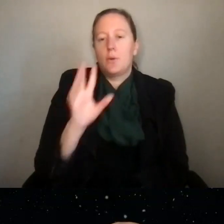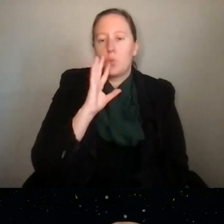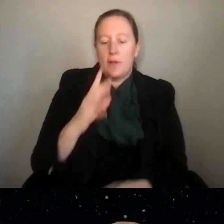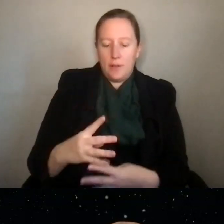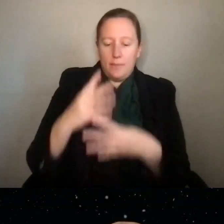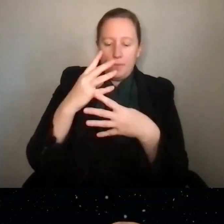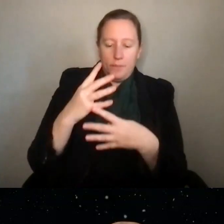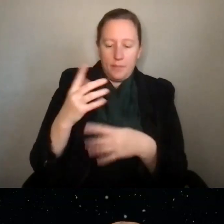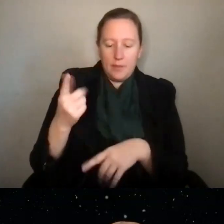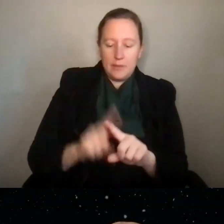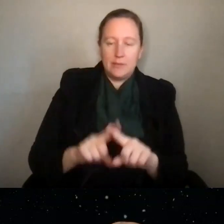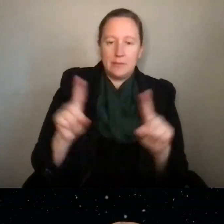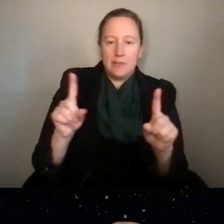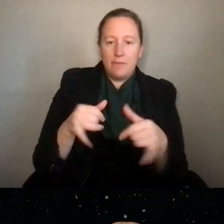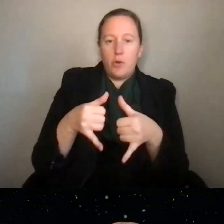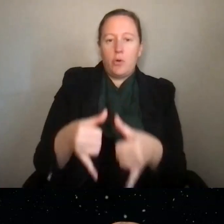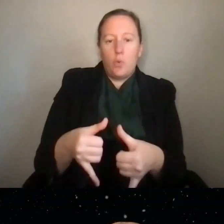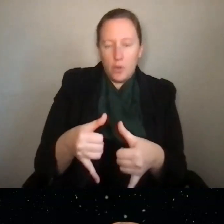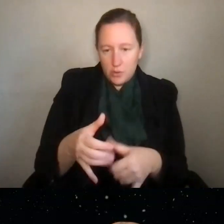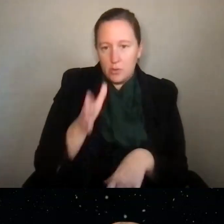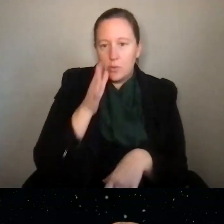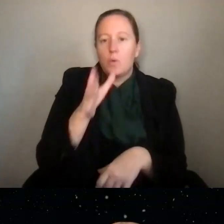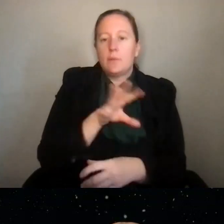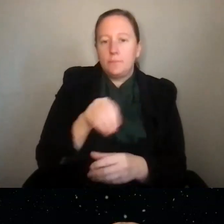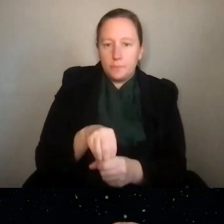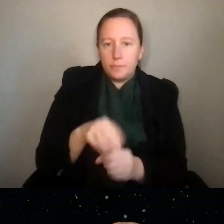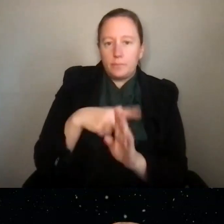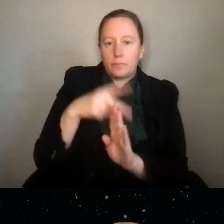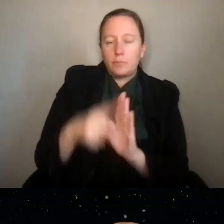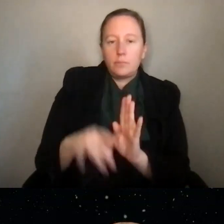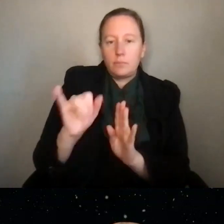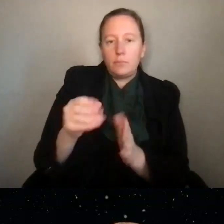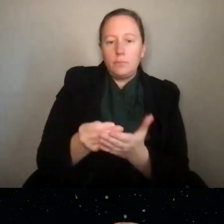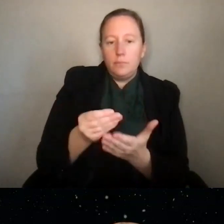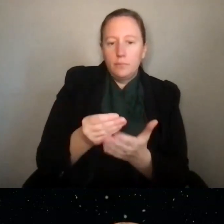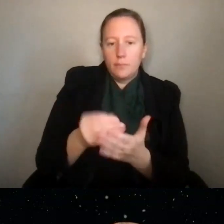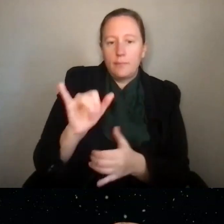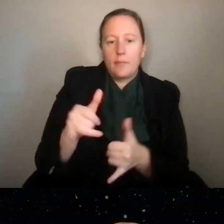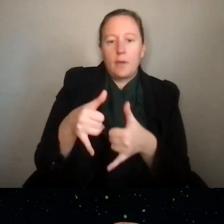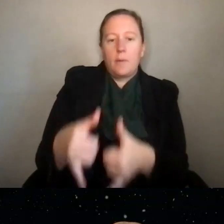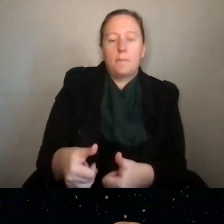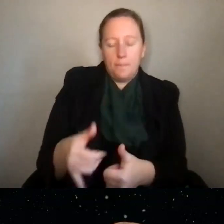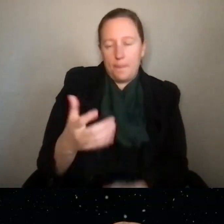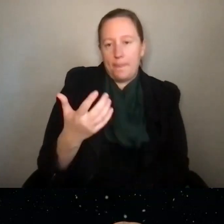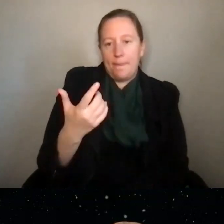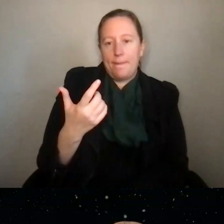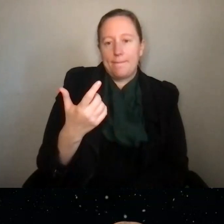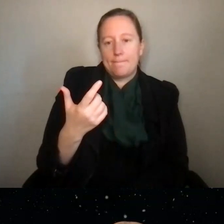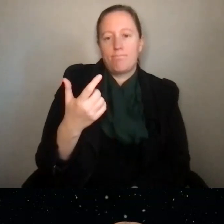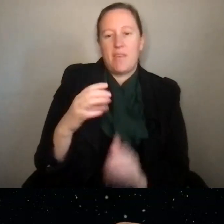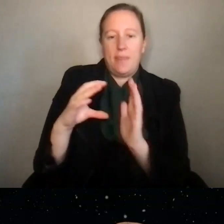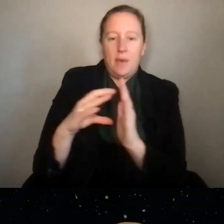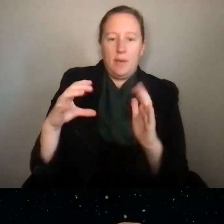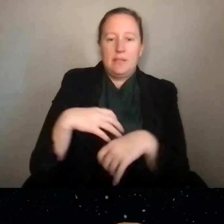see different awards, and it will include the program that funded those awards in the abstract page.